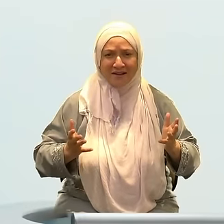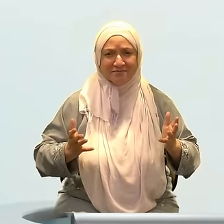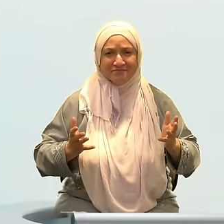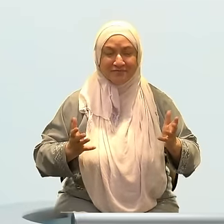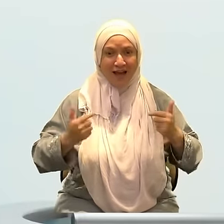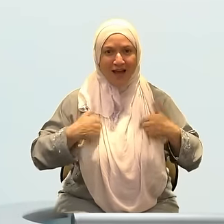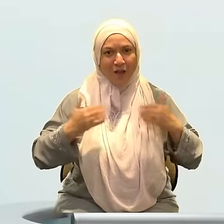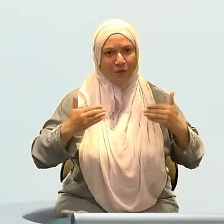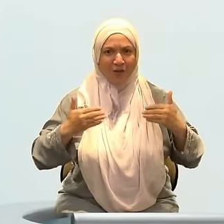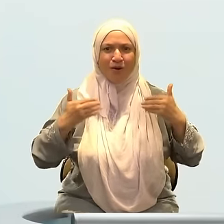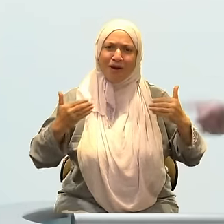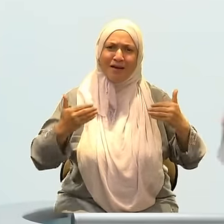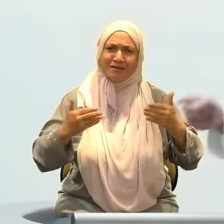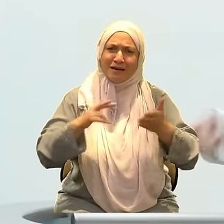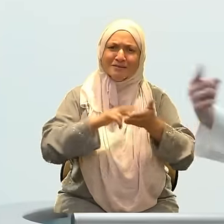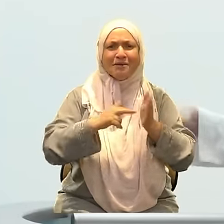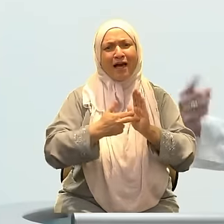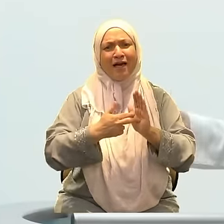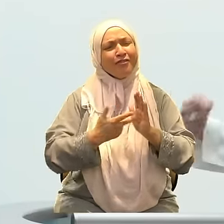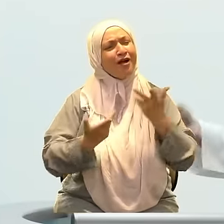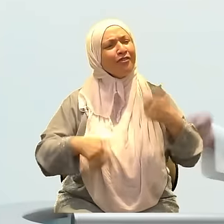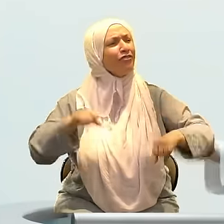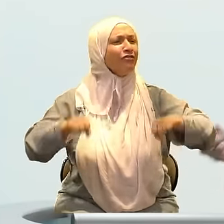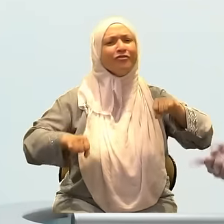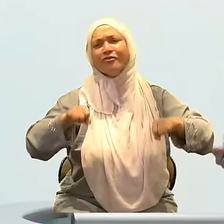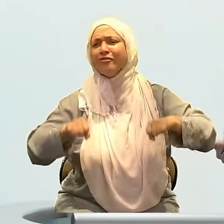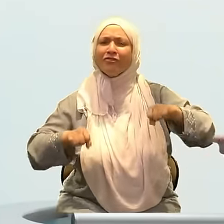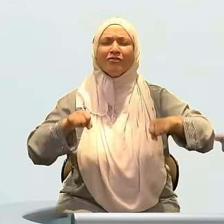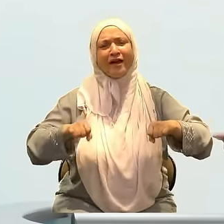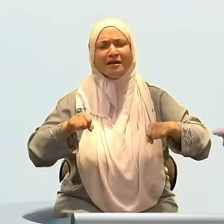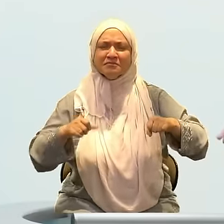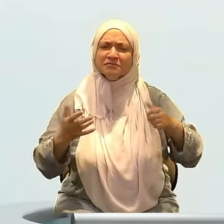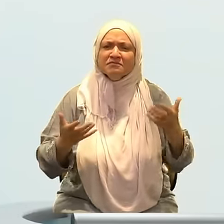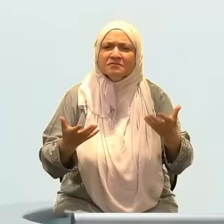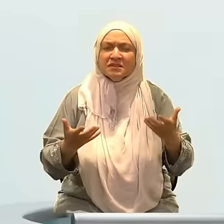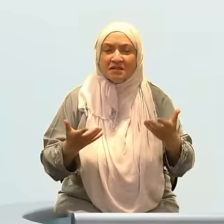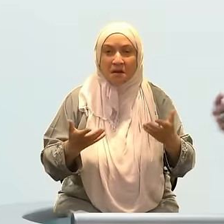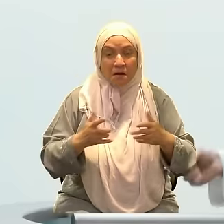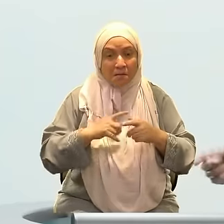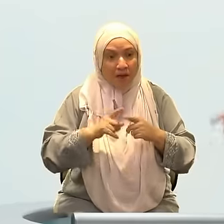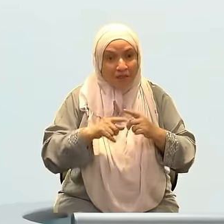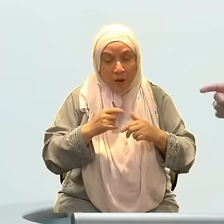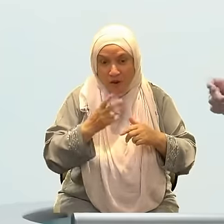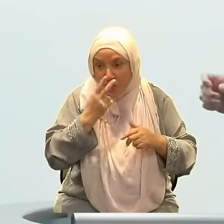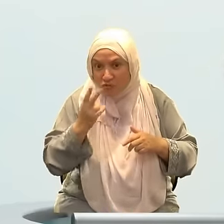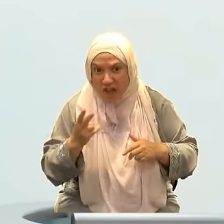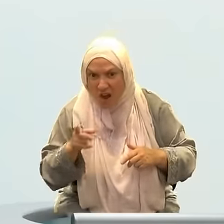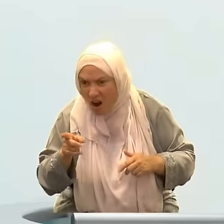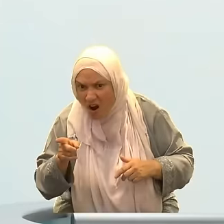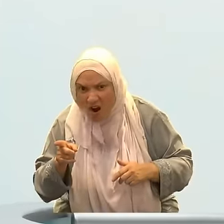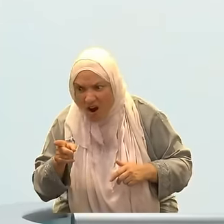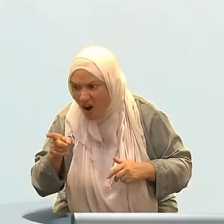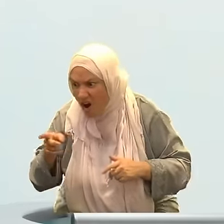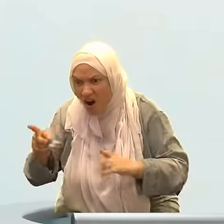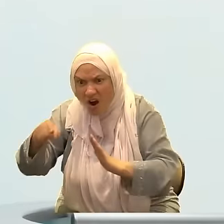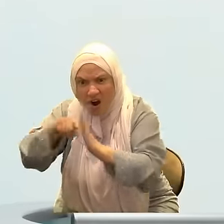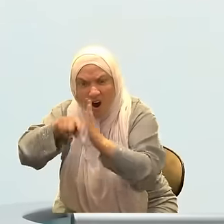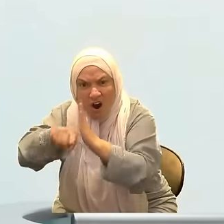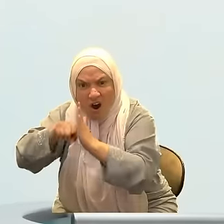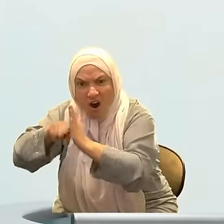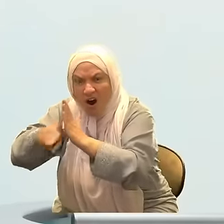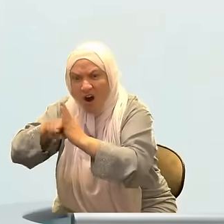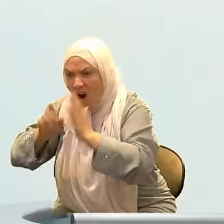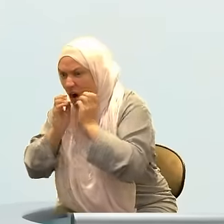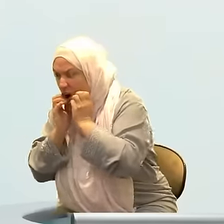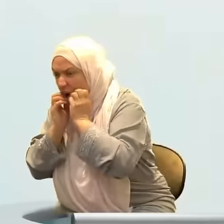that ghafla gets a little bit more disturbed when you see some of the torture that's happening. Right? Where, wait a minute, now they're pulling the slaves